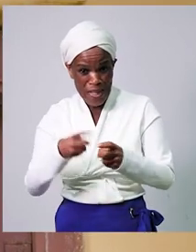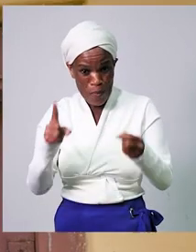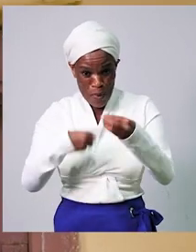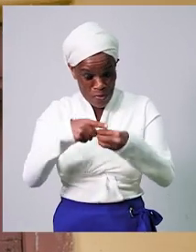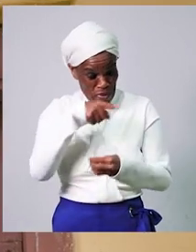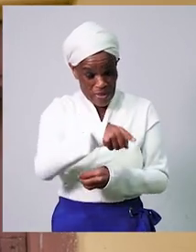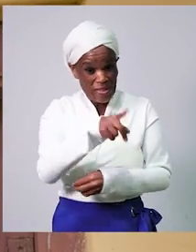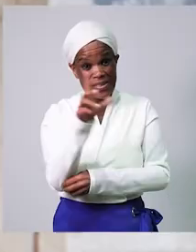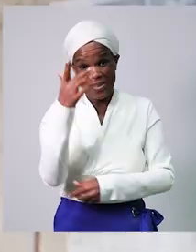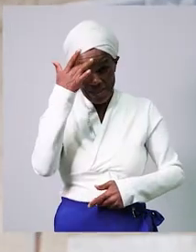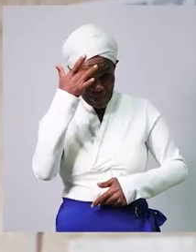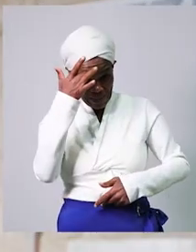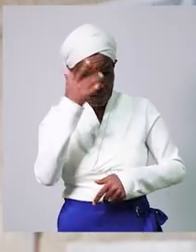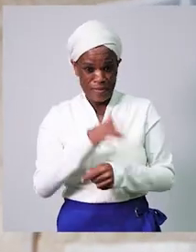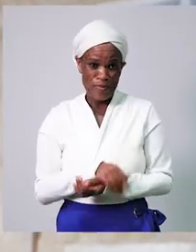We've